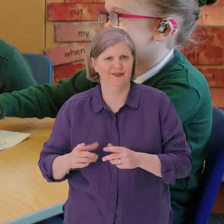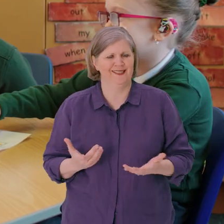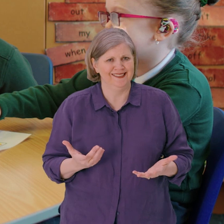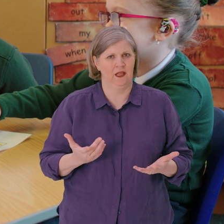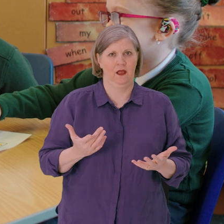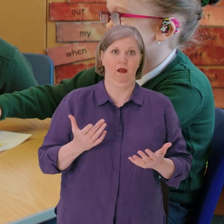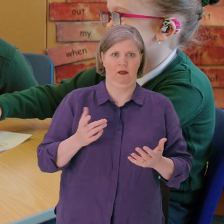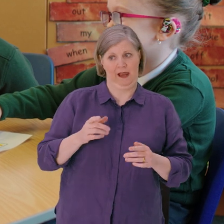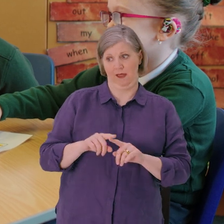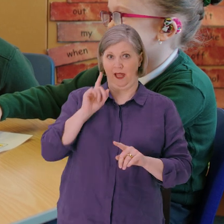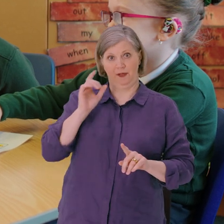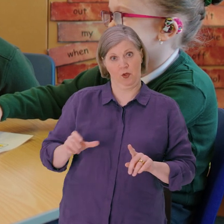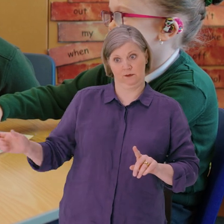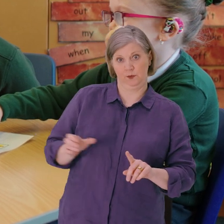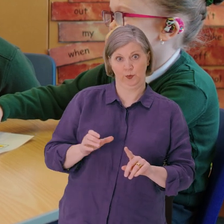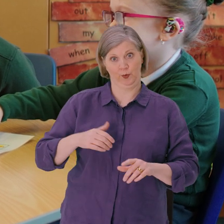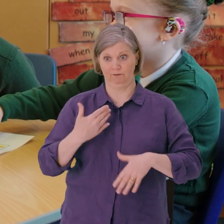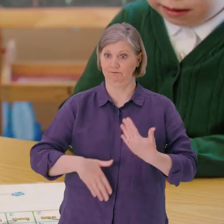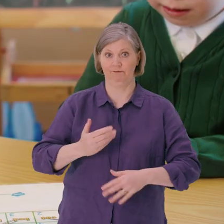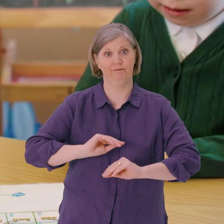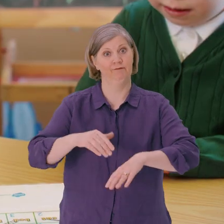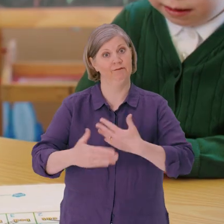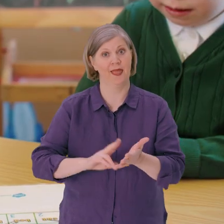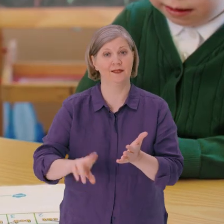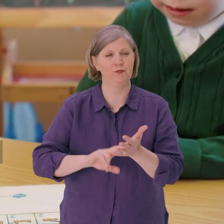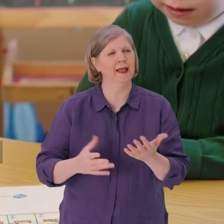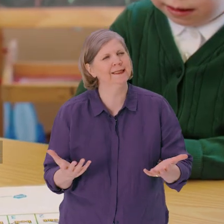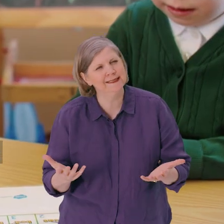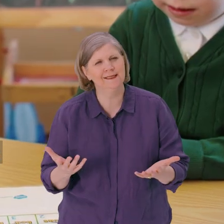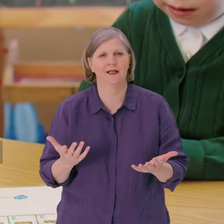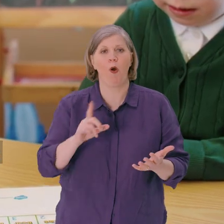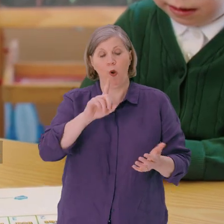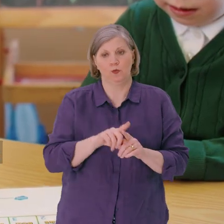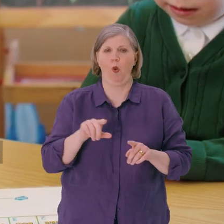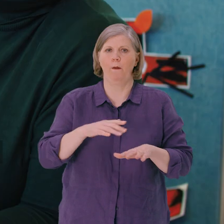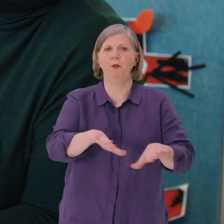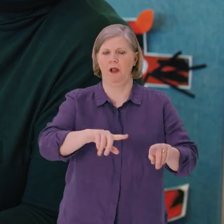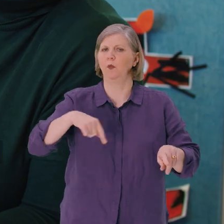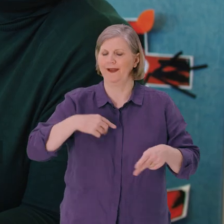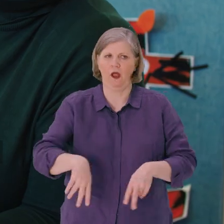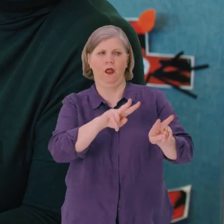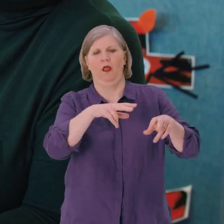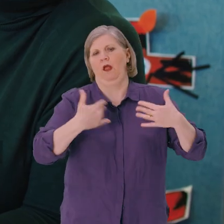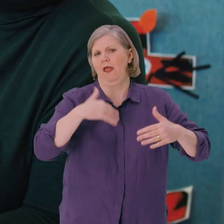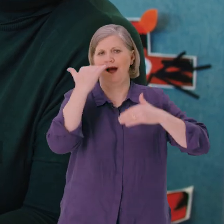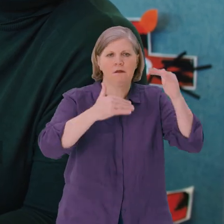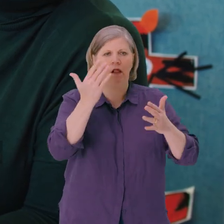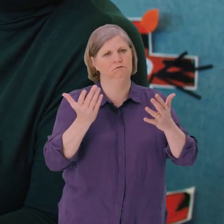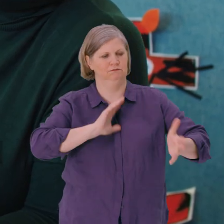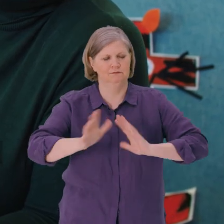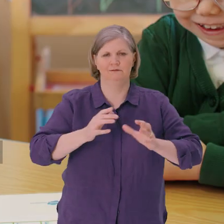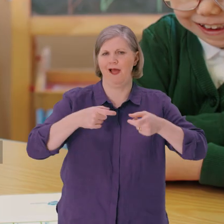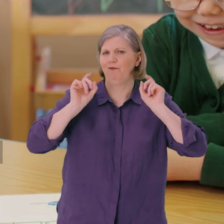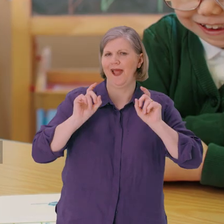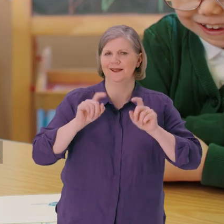areas like that that for a hearing person doesn't come maybe as naturally and also for the pupils it's a role model that they can see